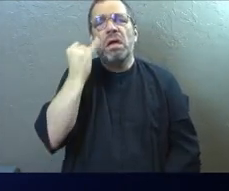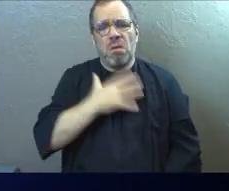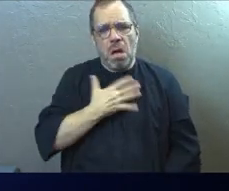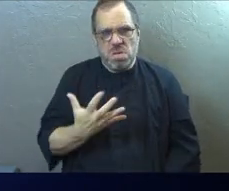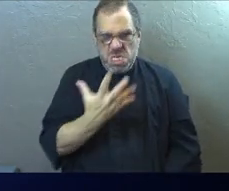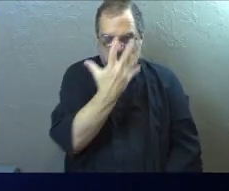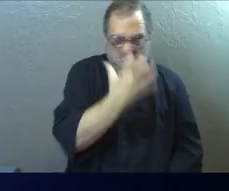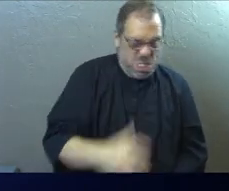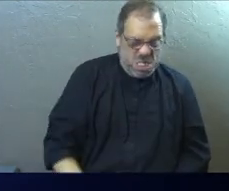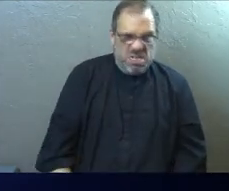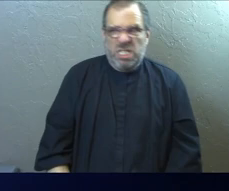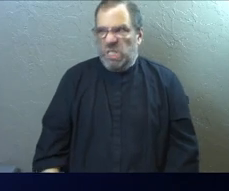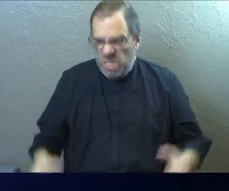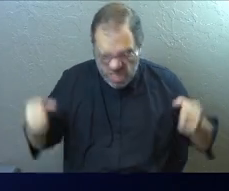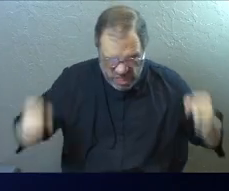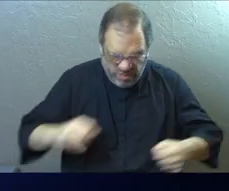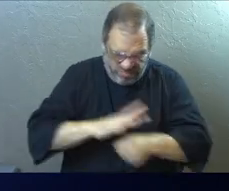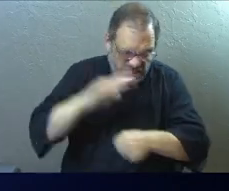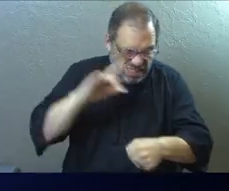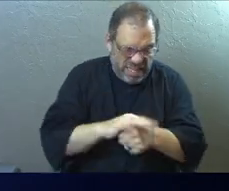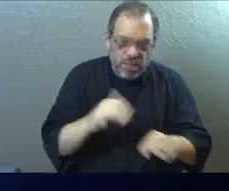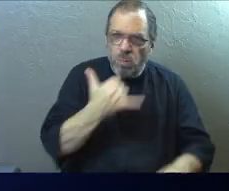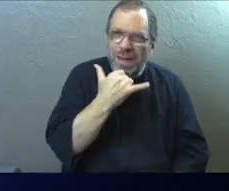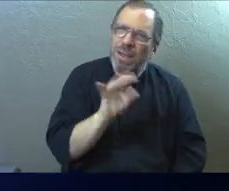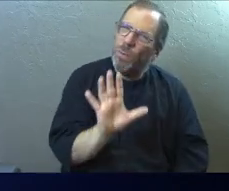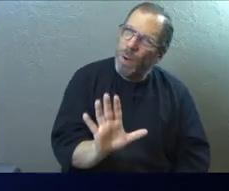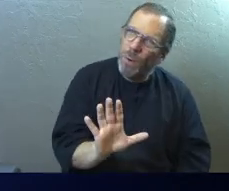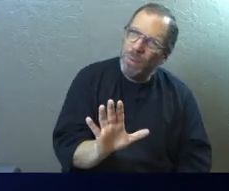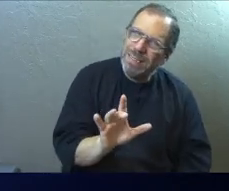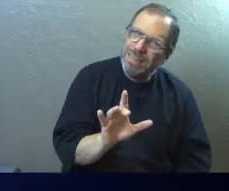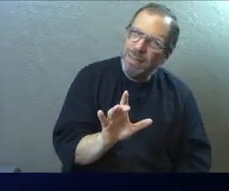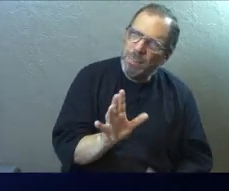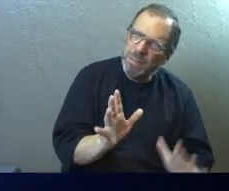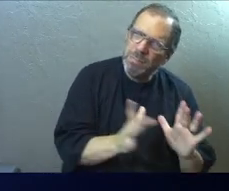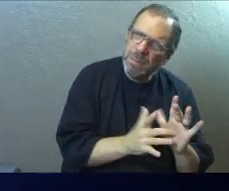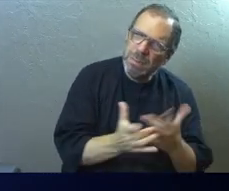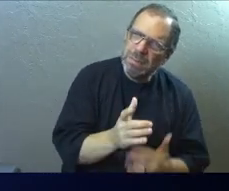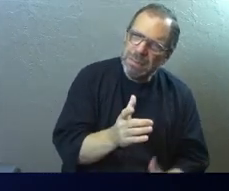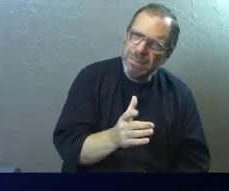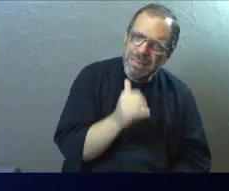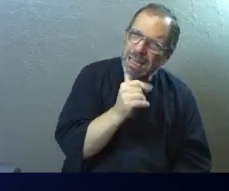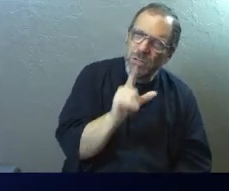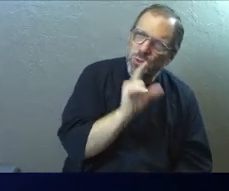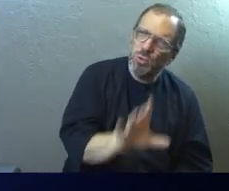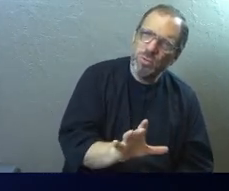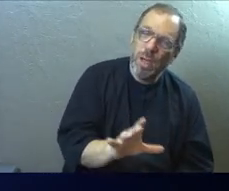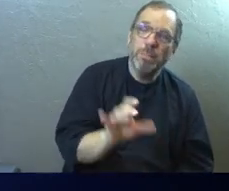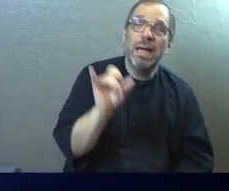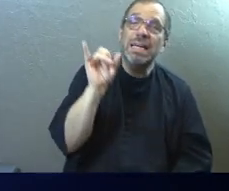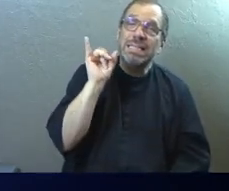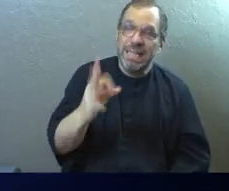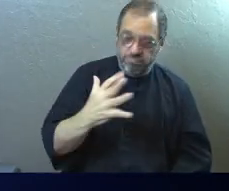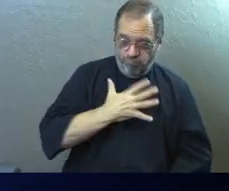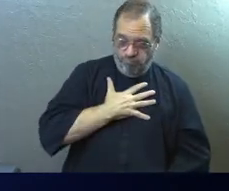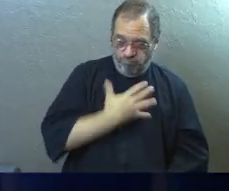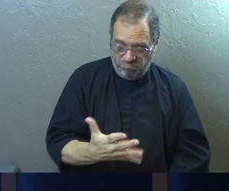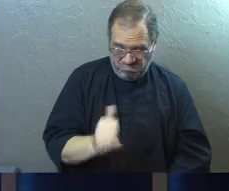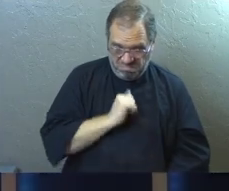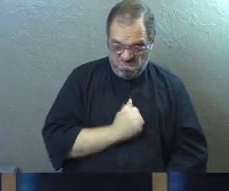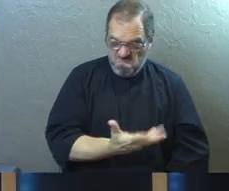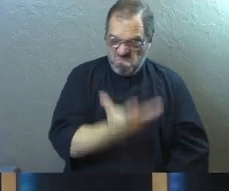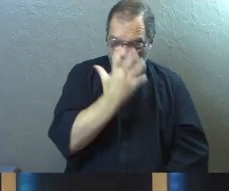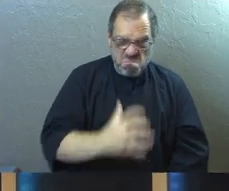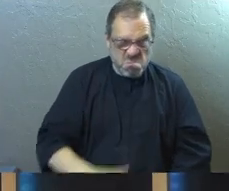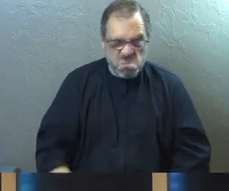admit that we're angry, we've already done something wrong. Not necessarily true, biblically speaking. But if you admit to yourself that you're